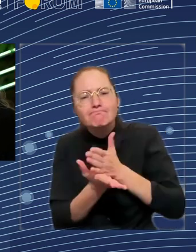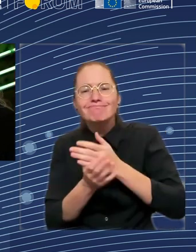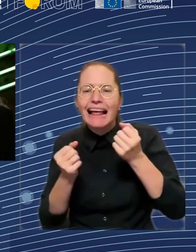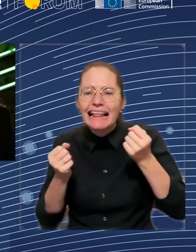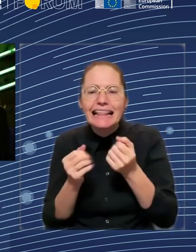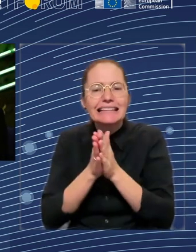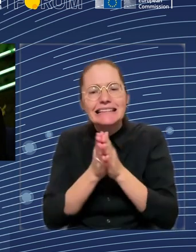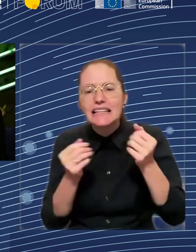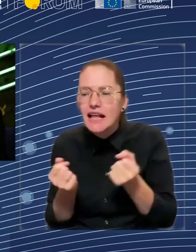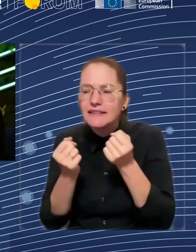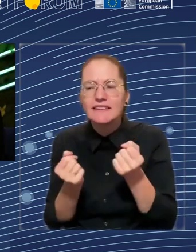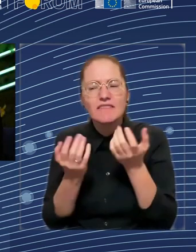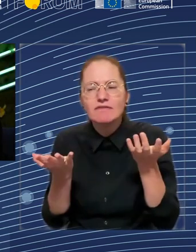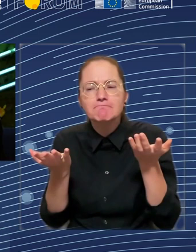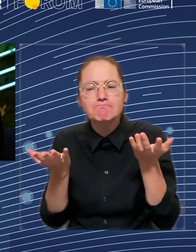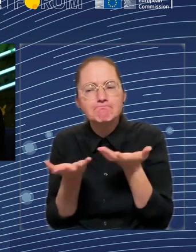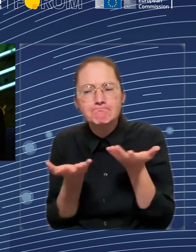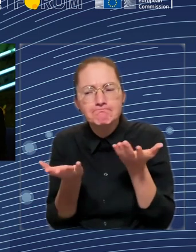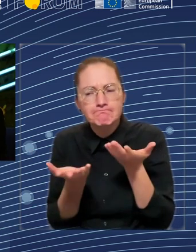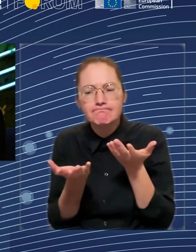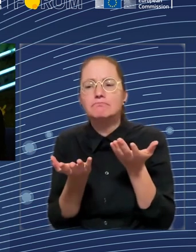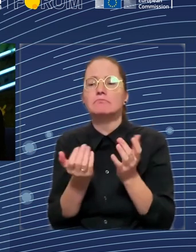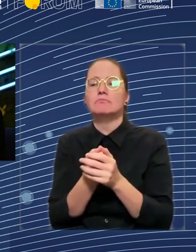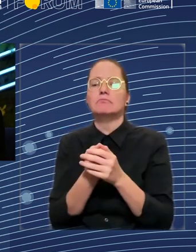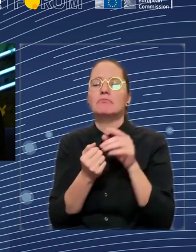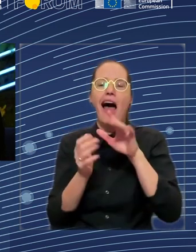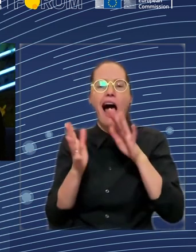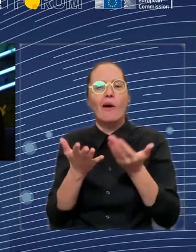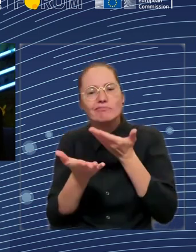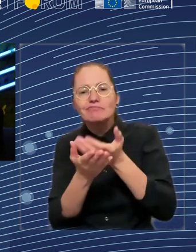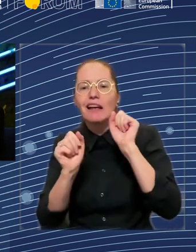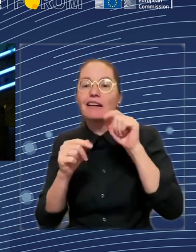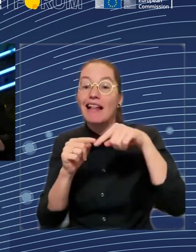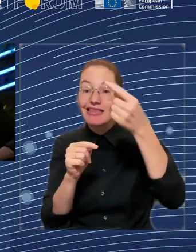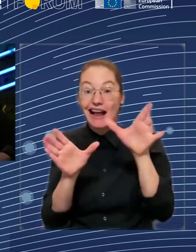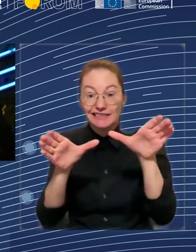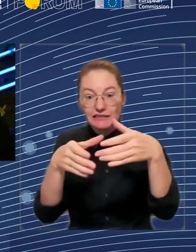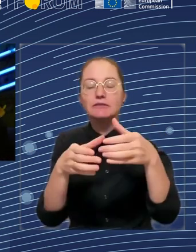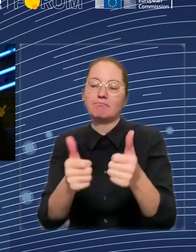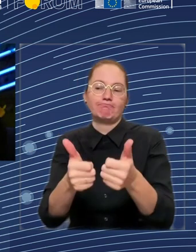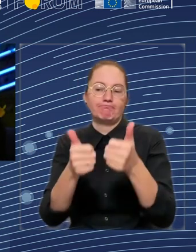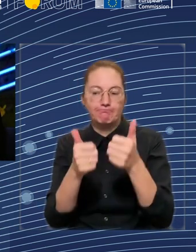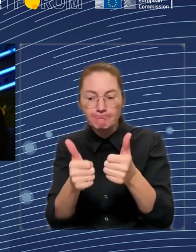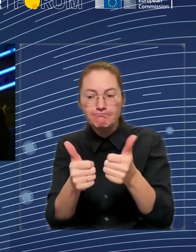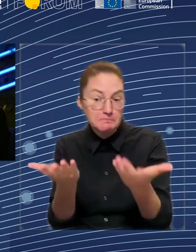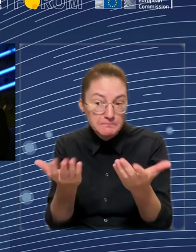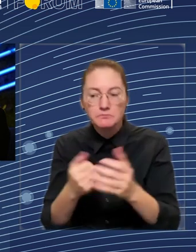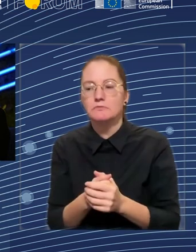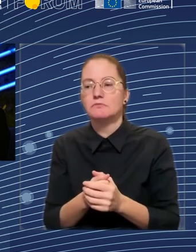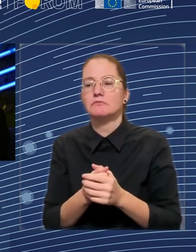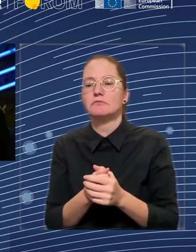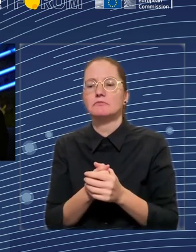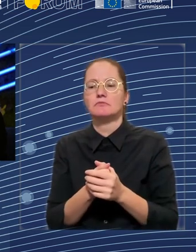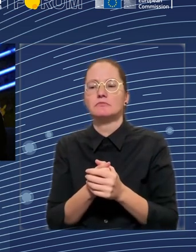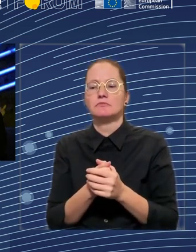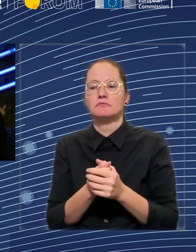obstacle, what would it be? So, be creative, get your thinking caps on, propose these initiatives to the Commission, give